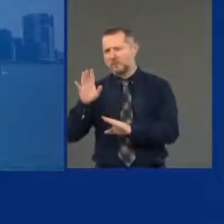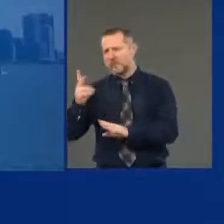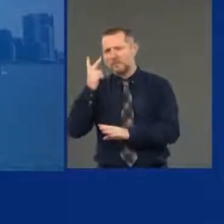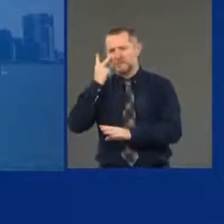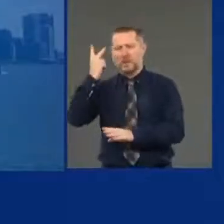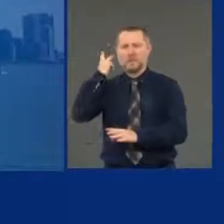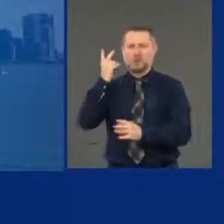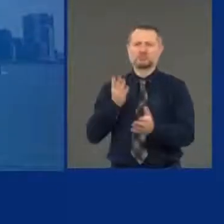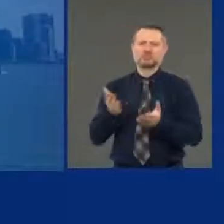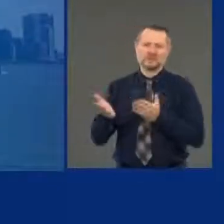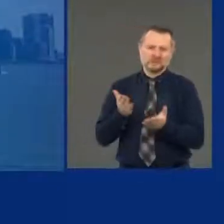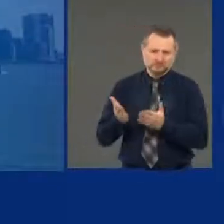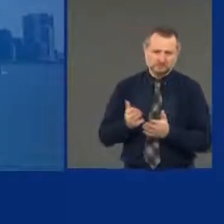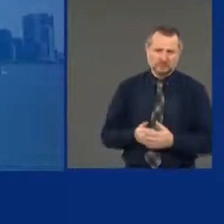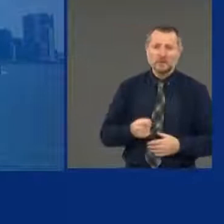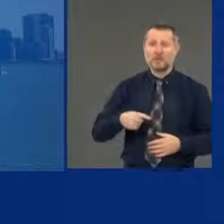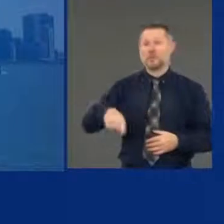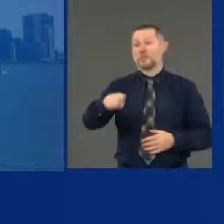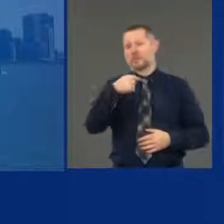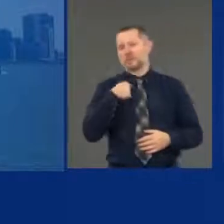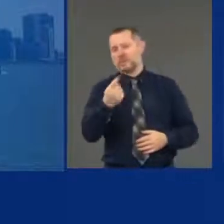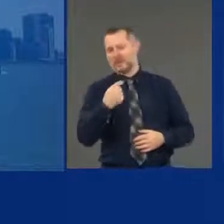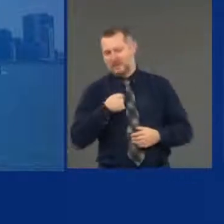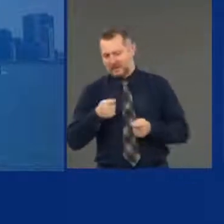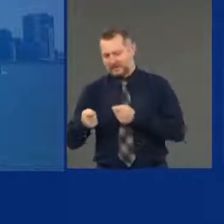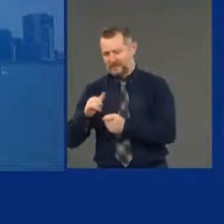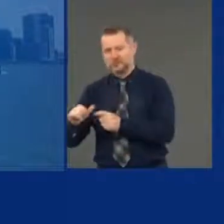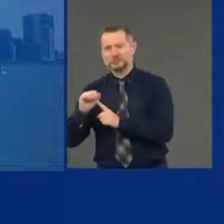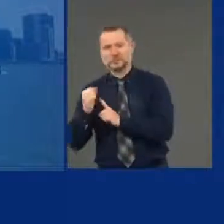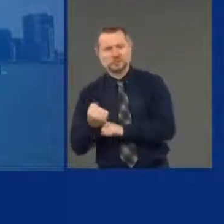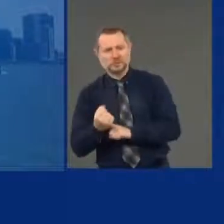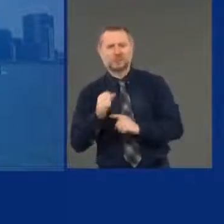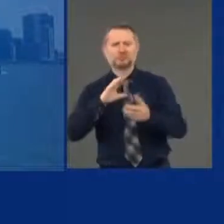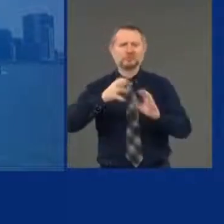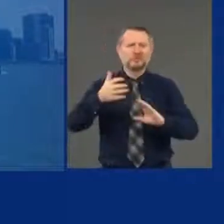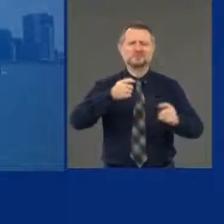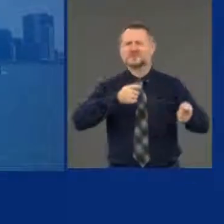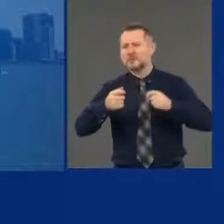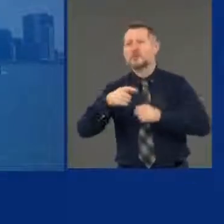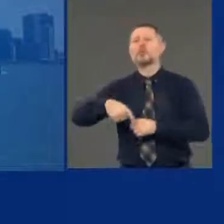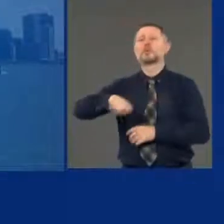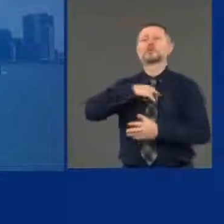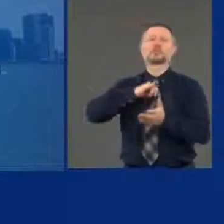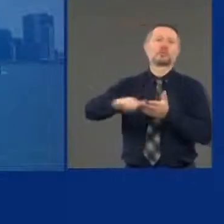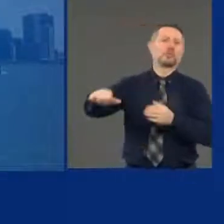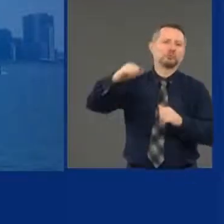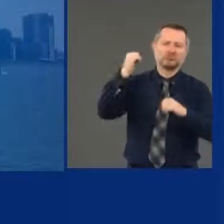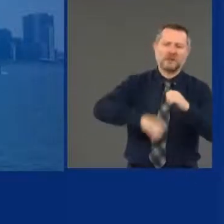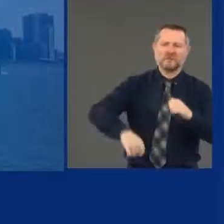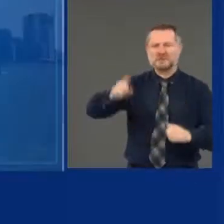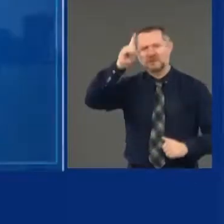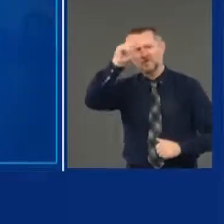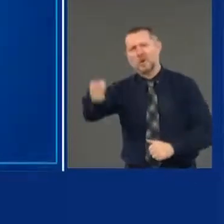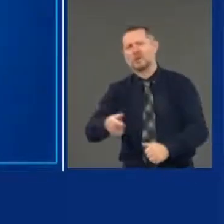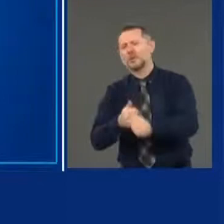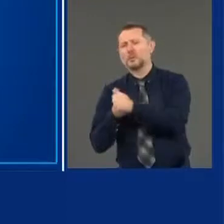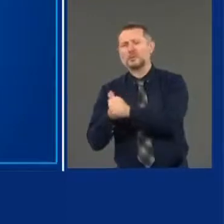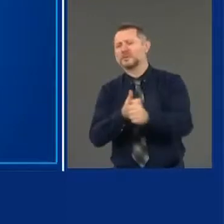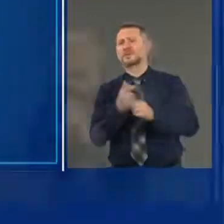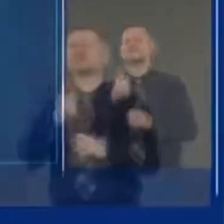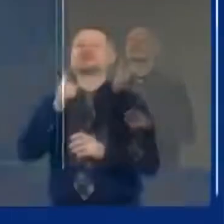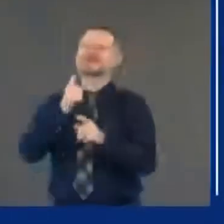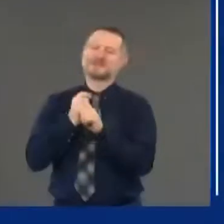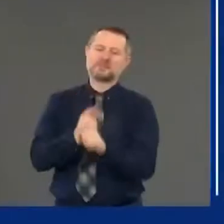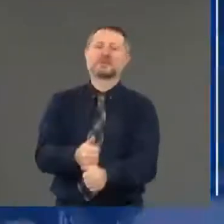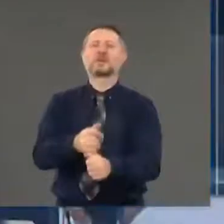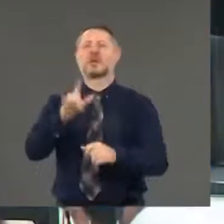and we will handle these crises, and we will be the better for it because we are New York tough, smart, united, disciplined, and loving. Thank you for